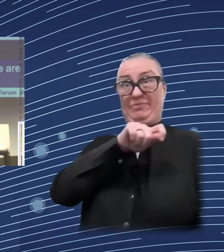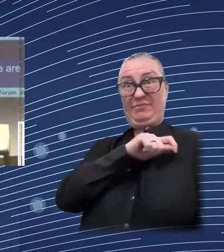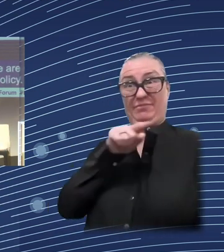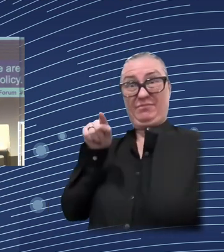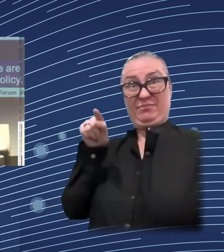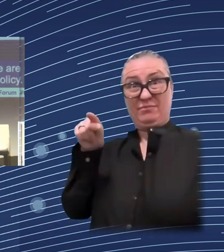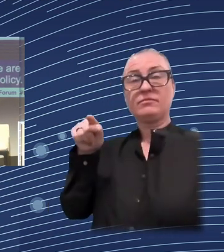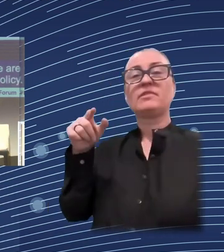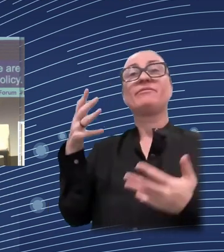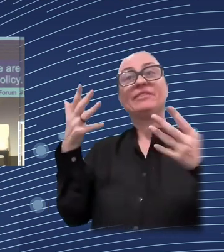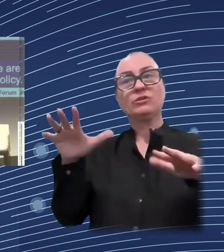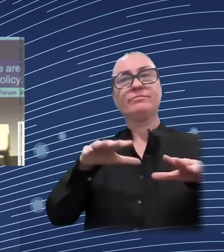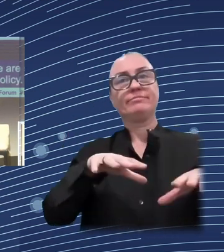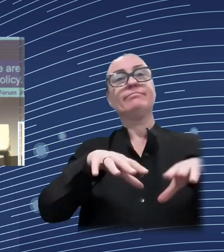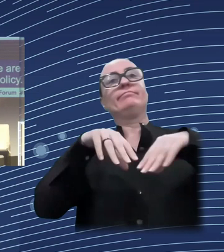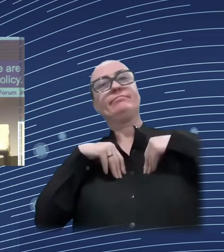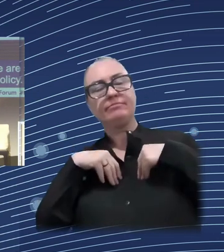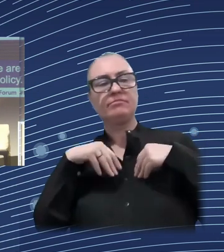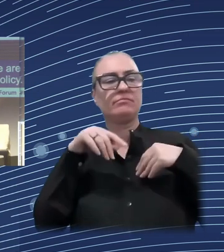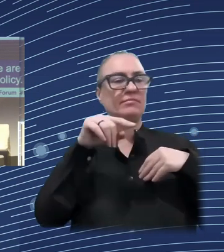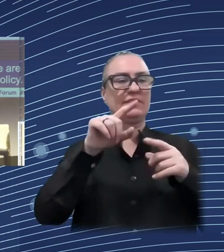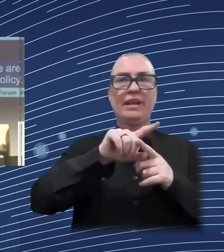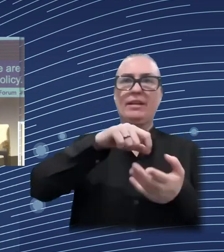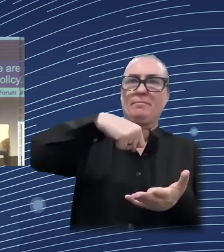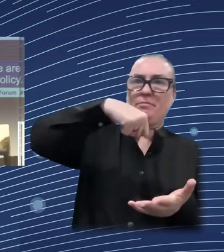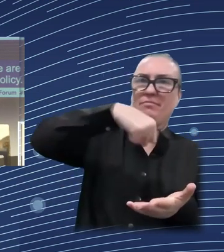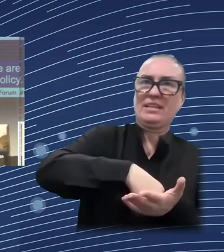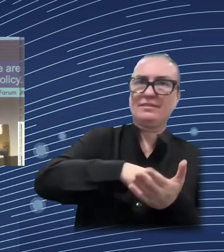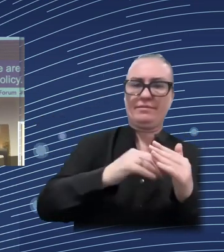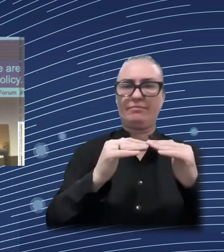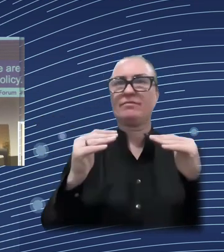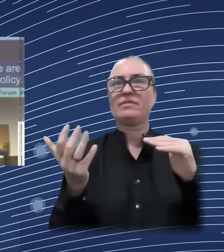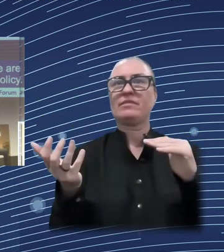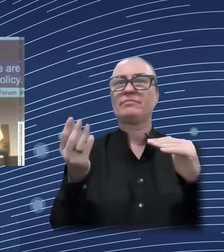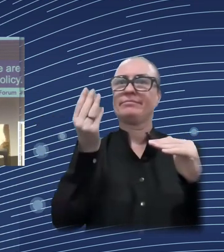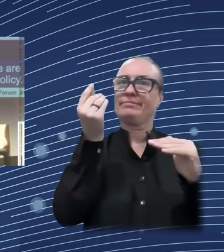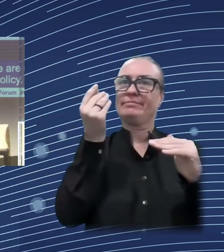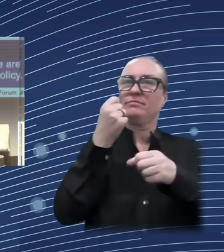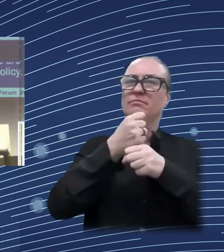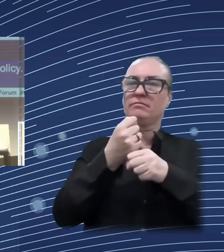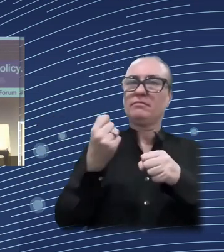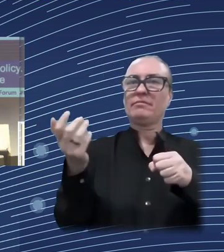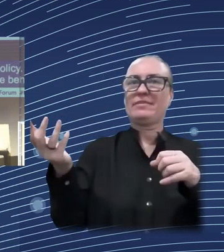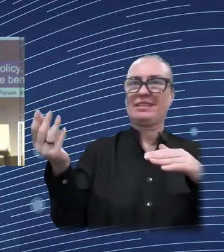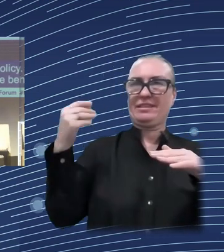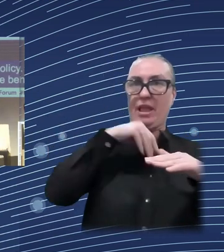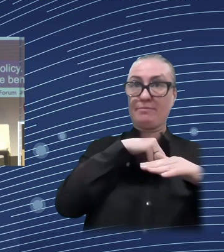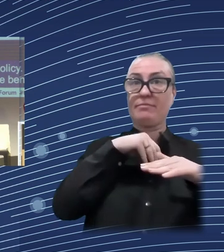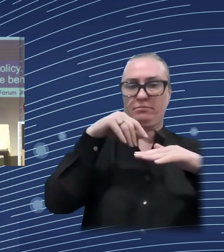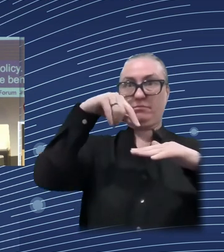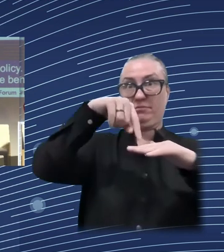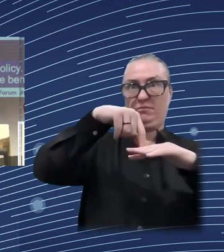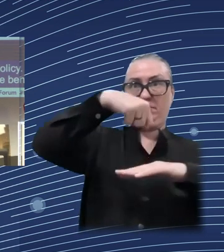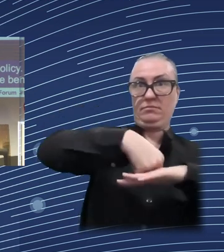that shows, with a concrete income-tested benefit reform in Belgium, that the take-up of benefit can